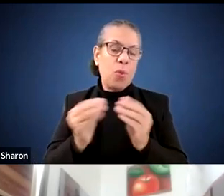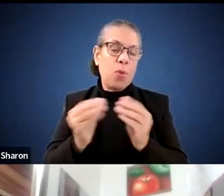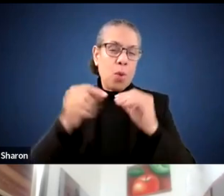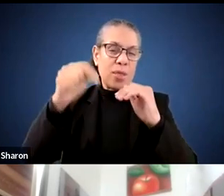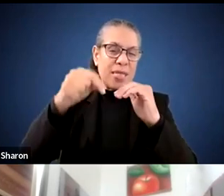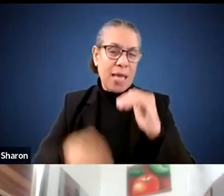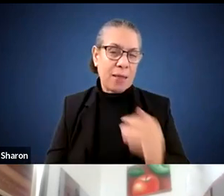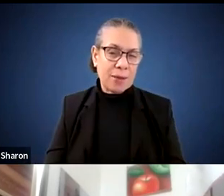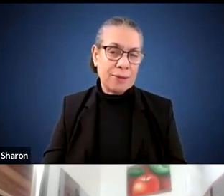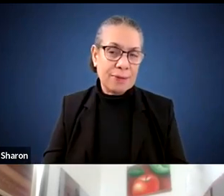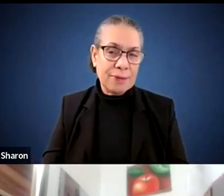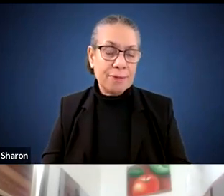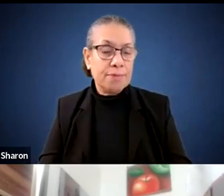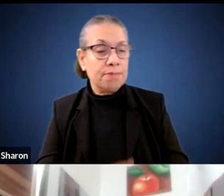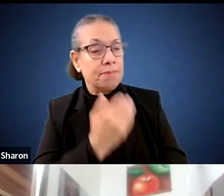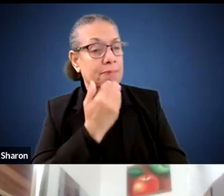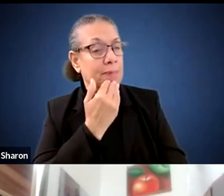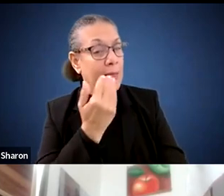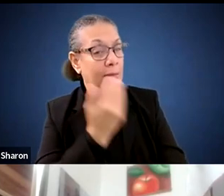Thank you very much. appreciate that.